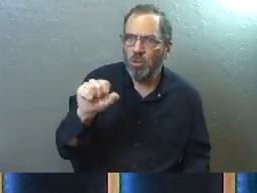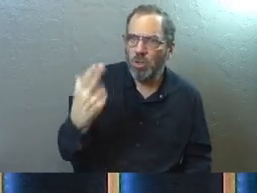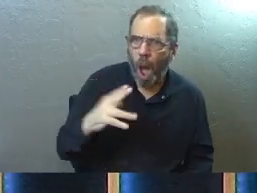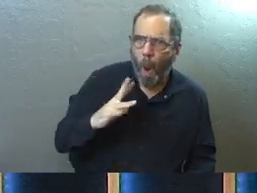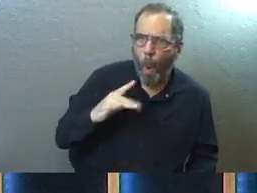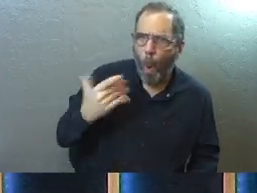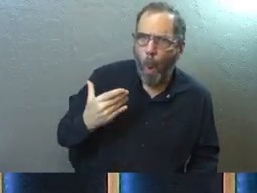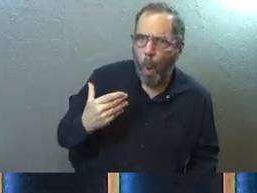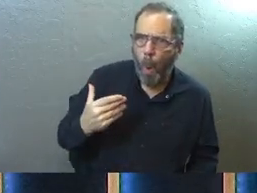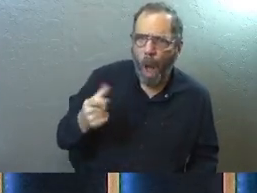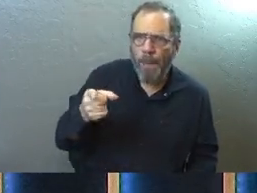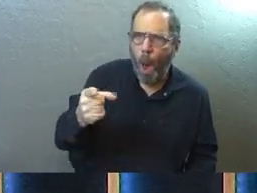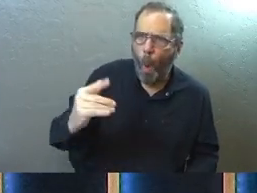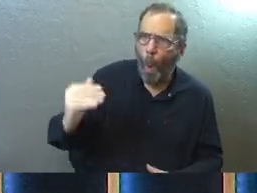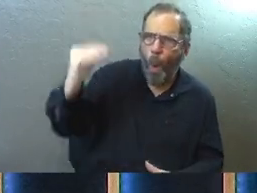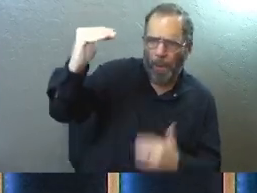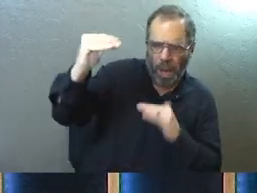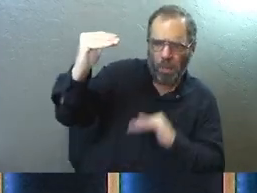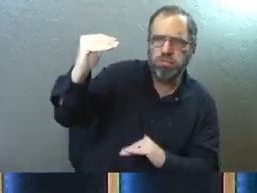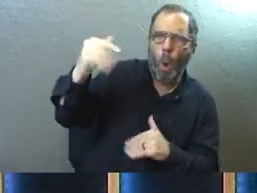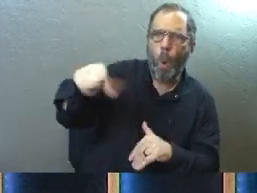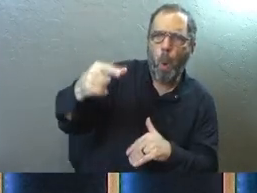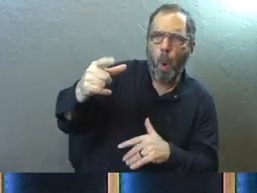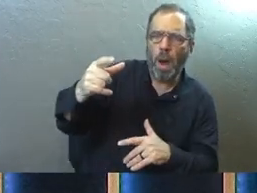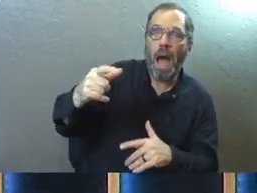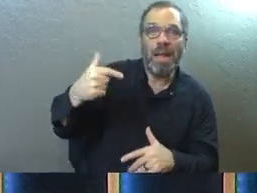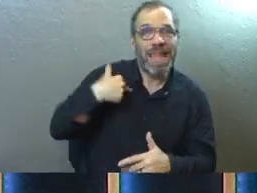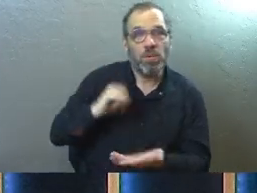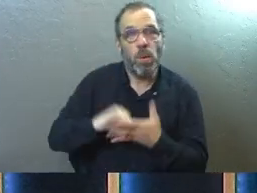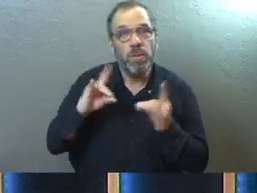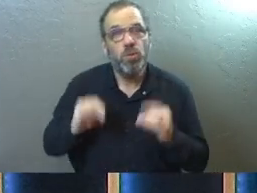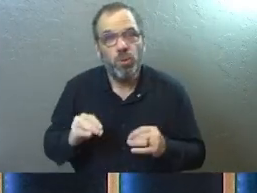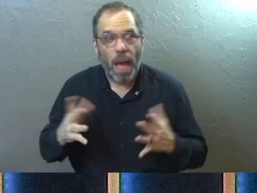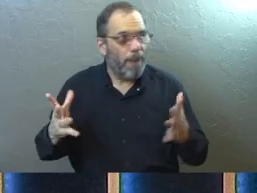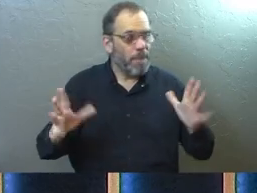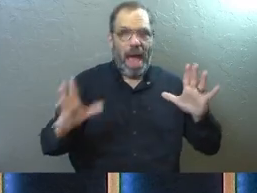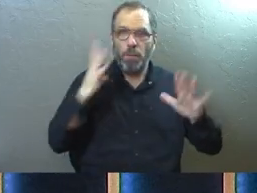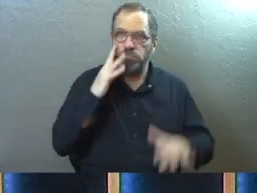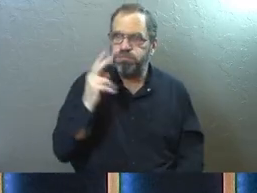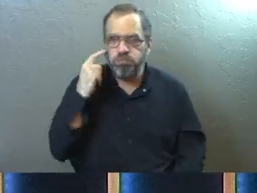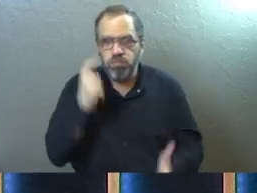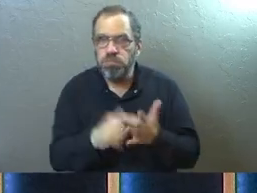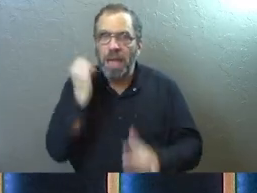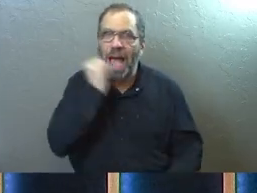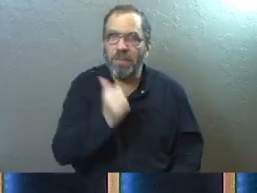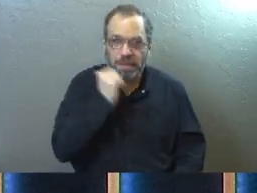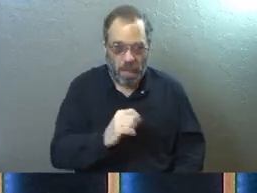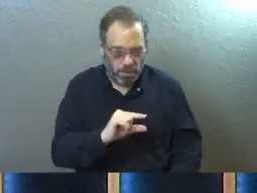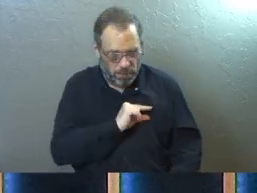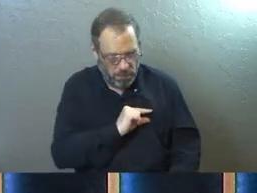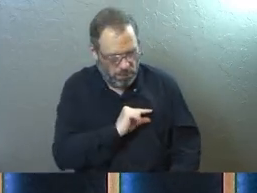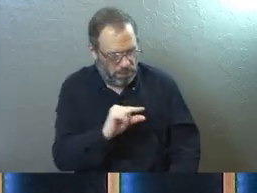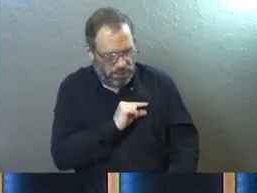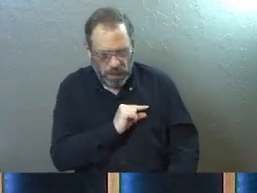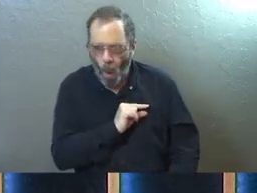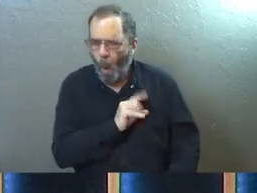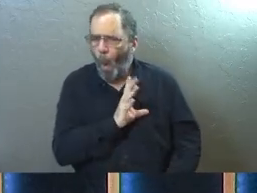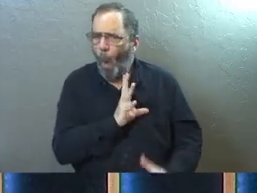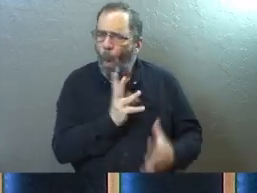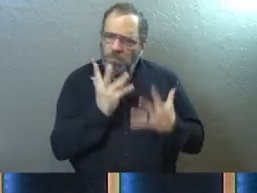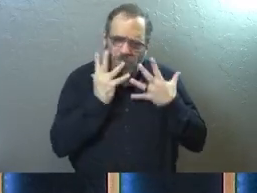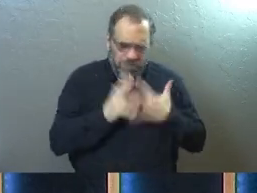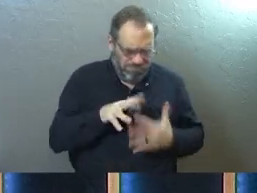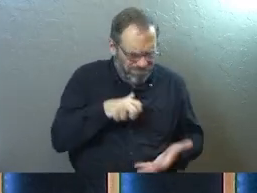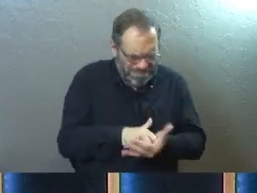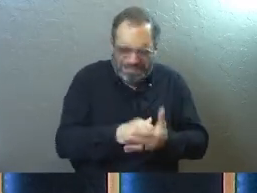and they're really down here. Because this is what we do. And I was seeing it every day and I was under such conviction, it just broke my heart.